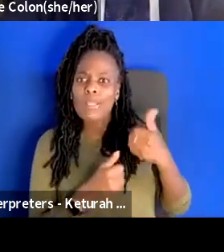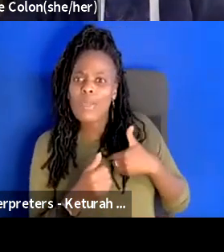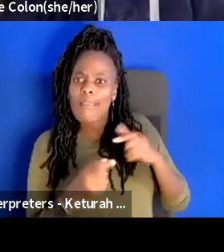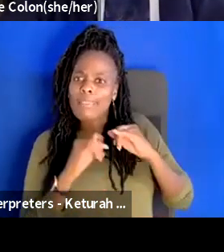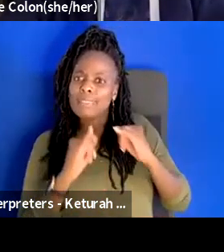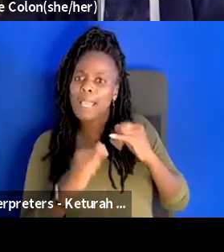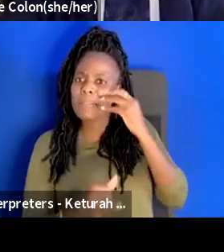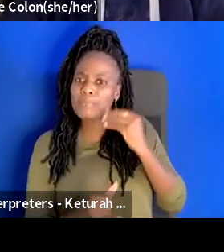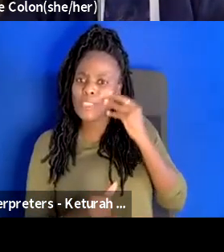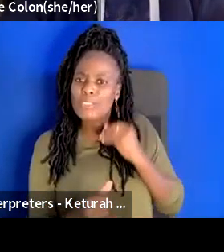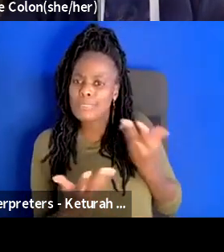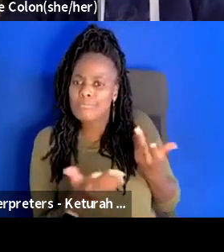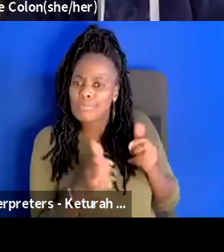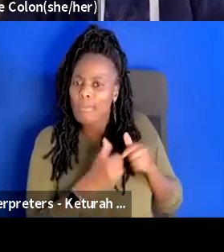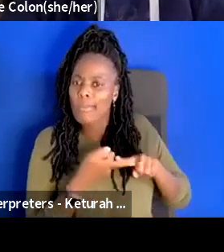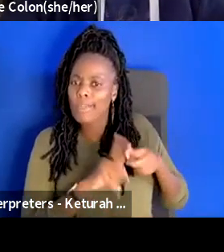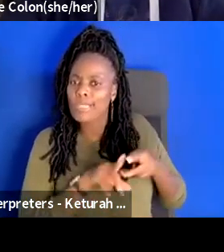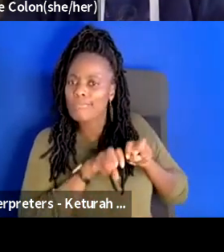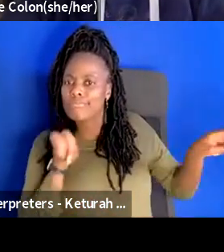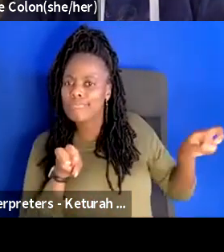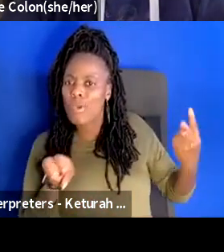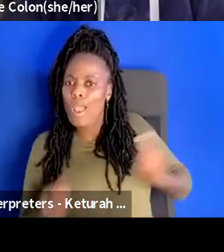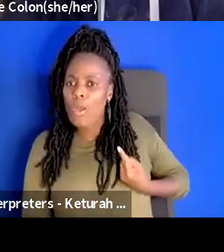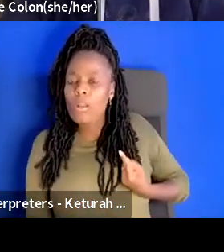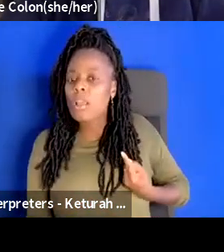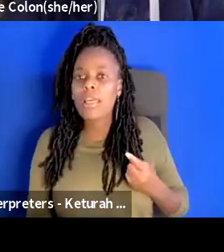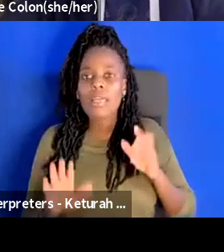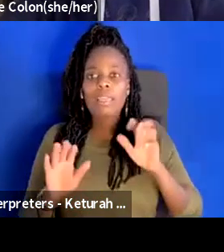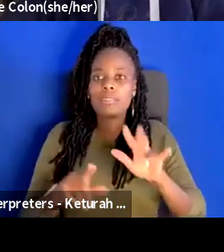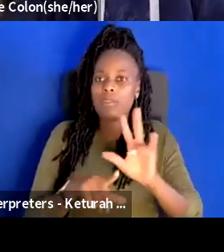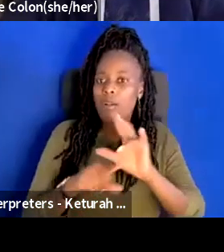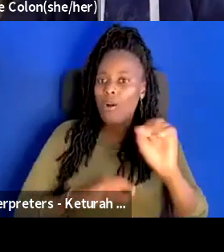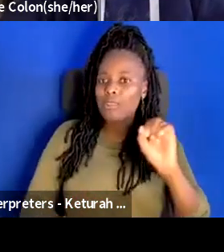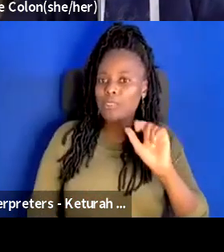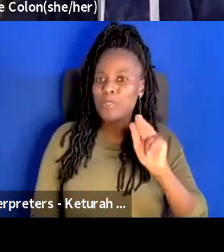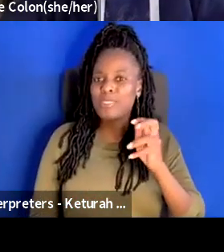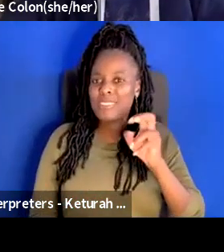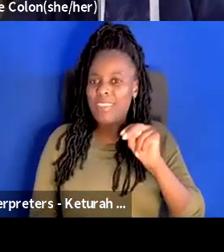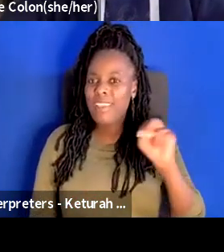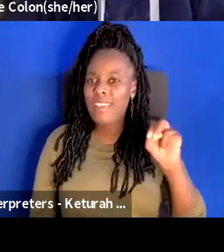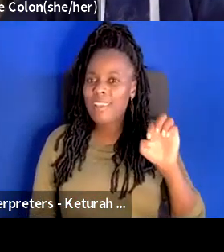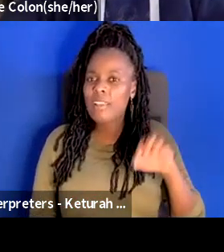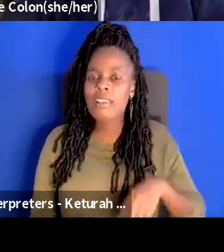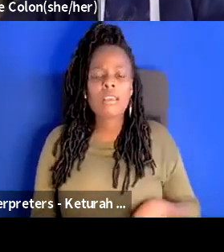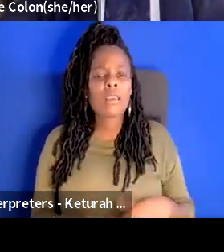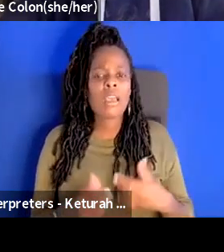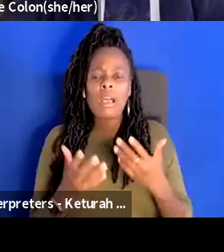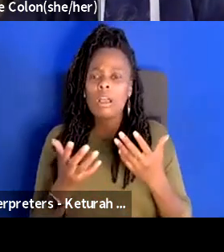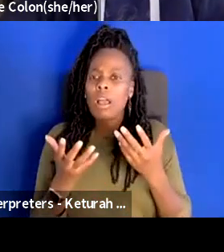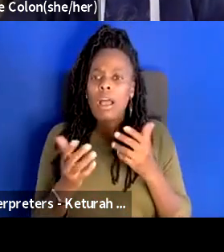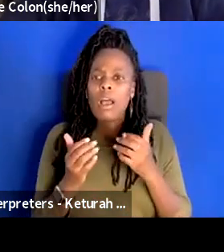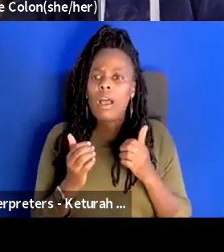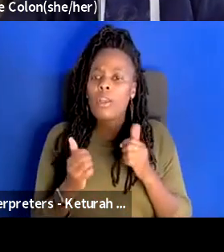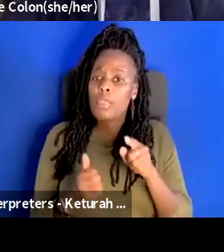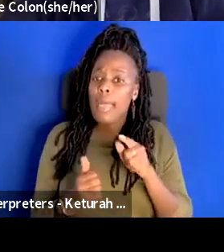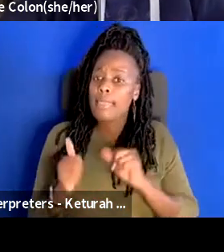or sit alone that is so brilliant to me lucienne i i wouldn't mind hearing another way that you think the theater that you are